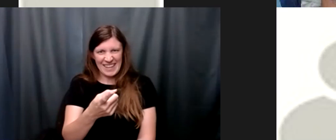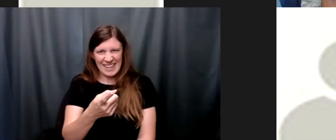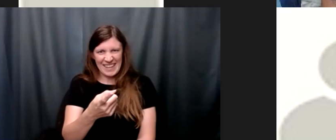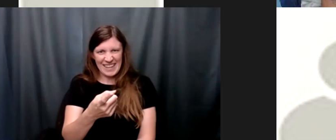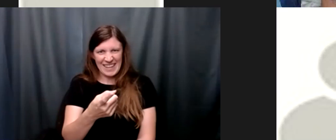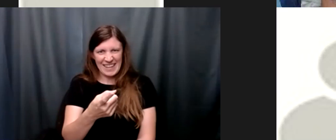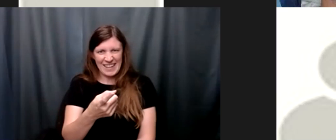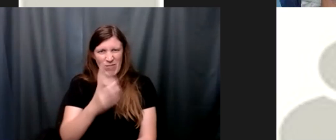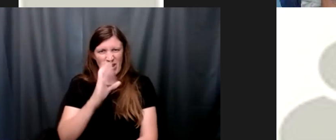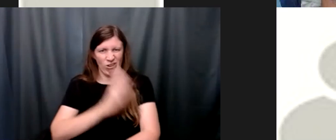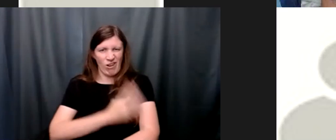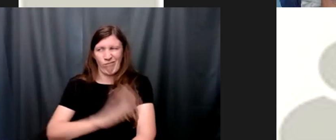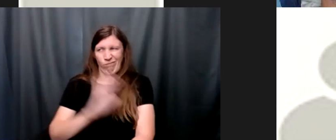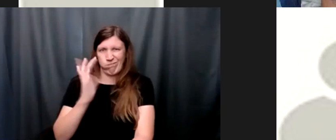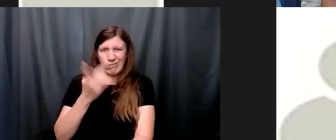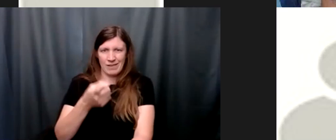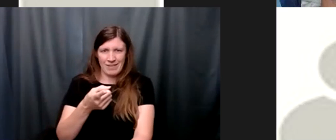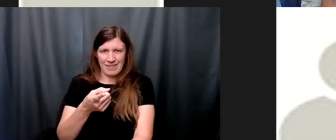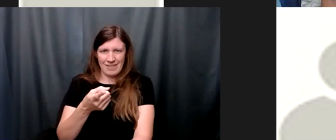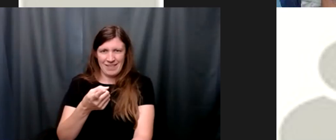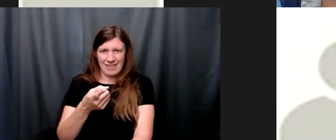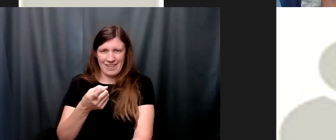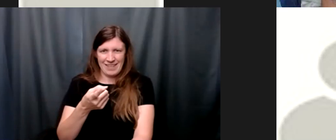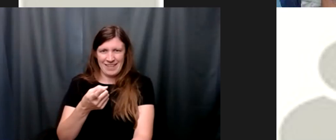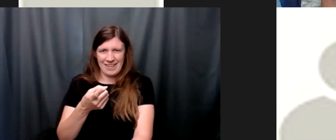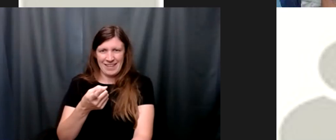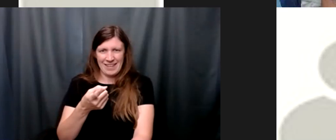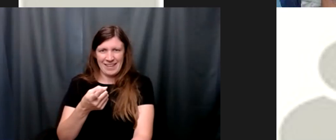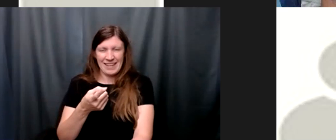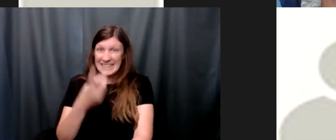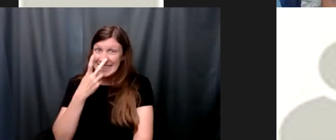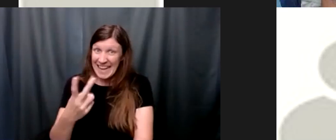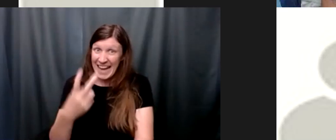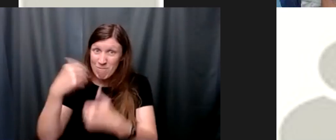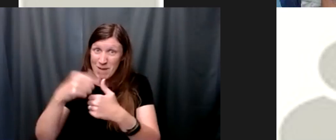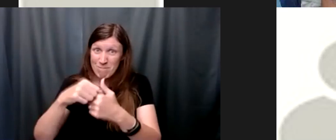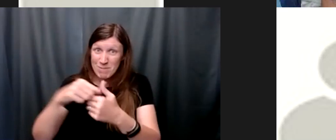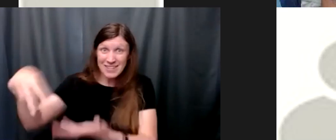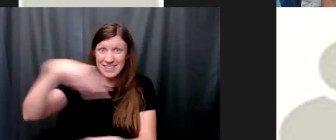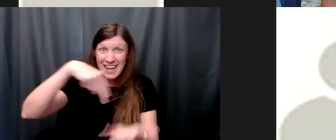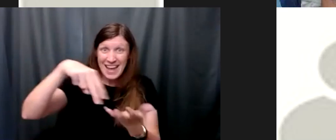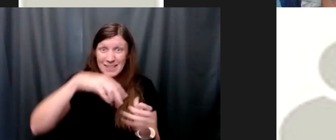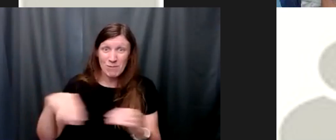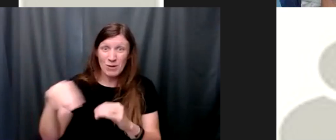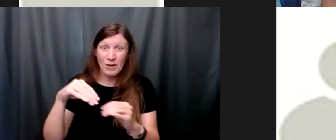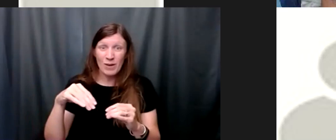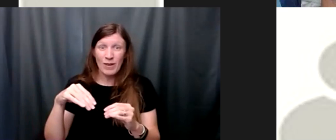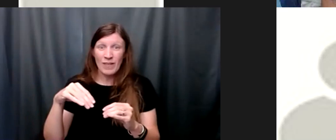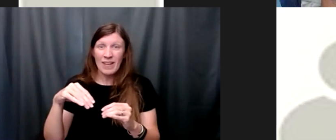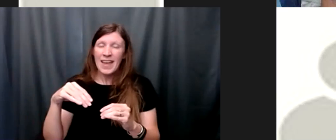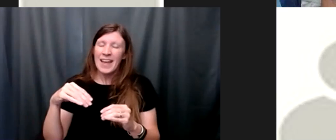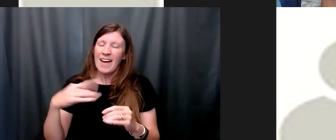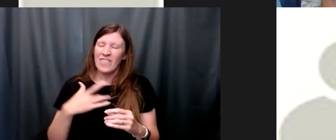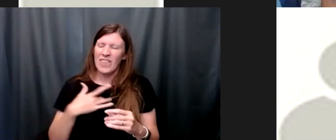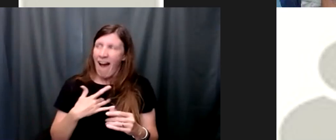it all comes right back